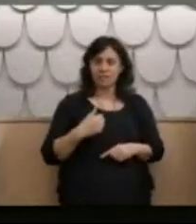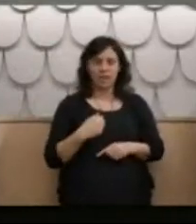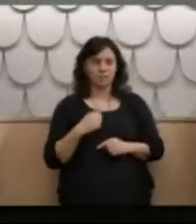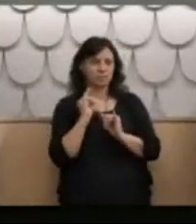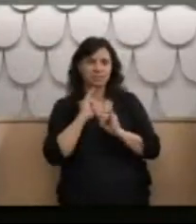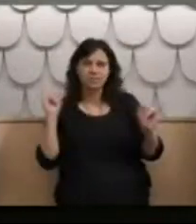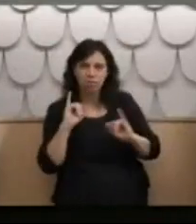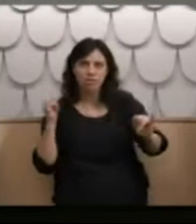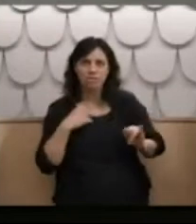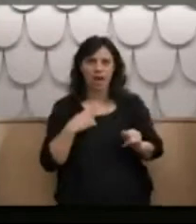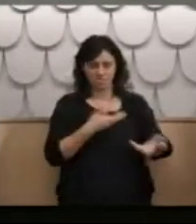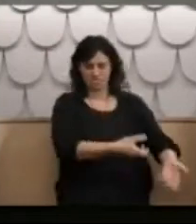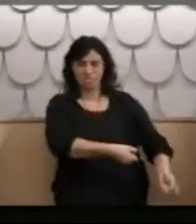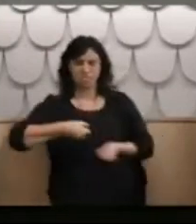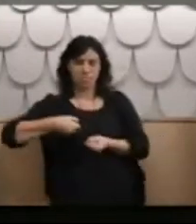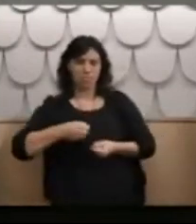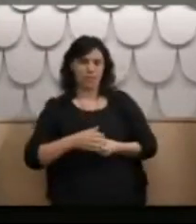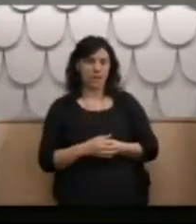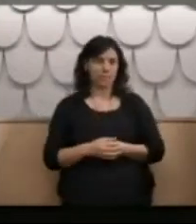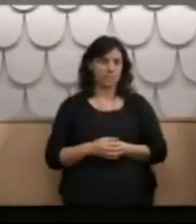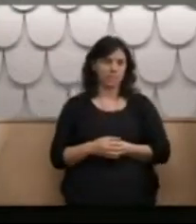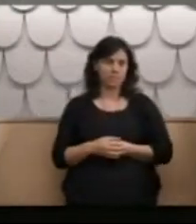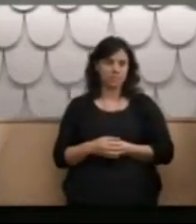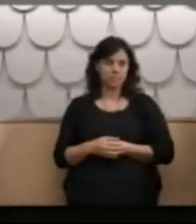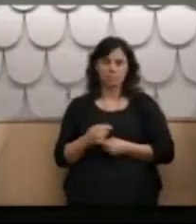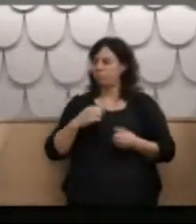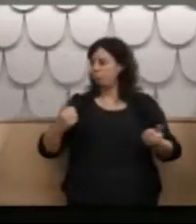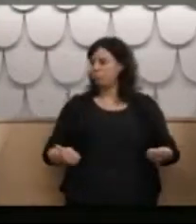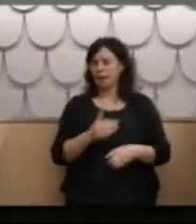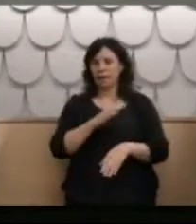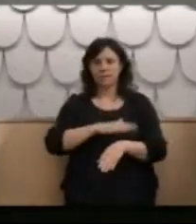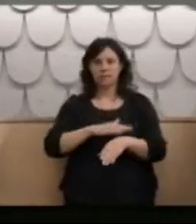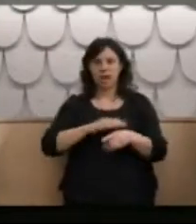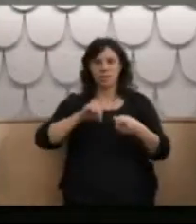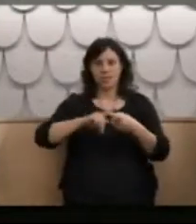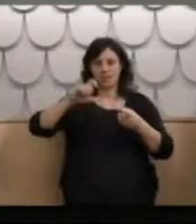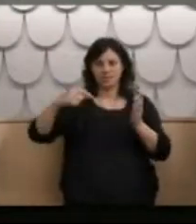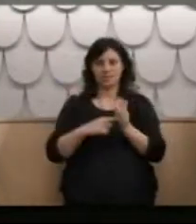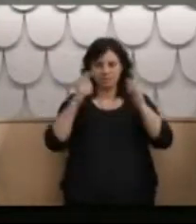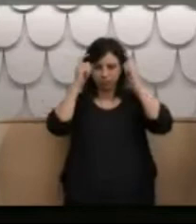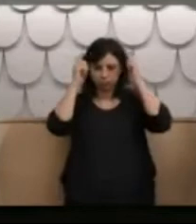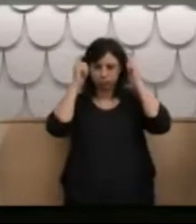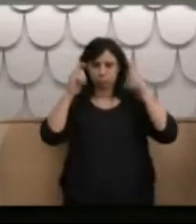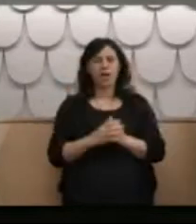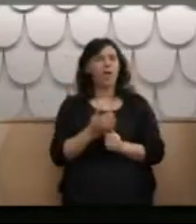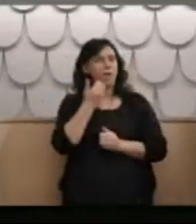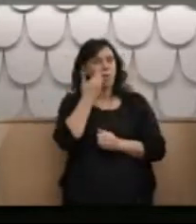getting it. I did it heaps of times. The ECT was always unmodified.